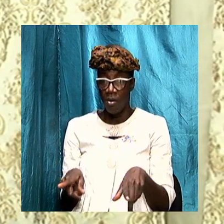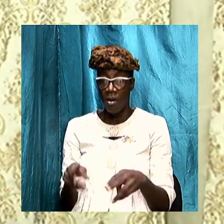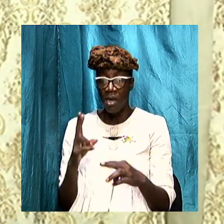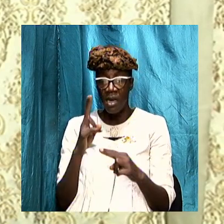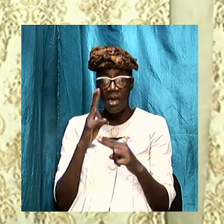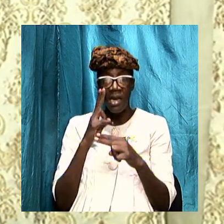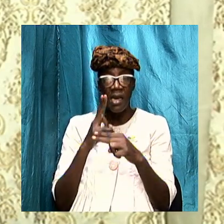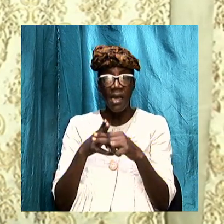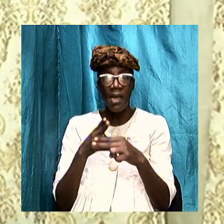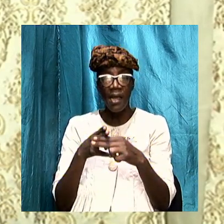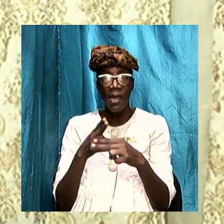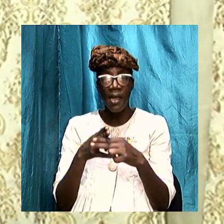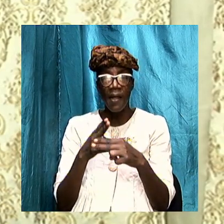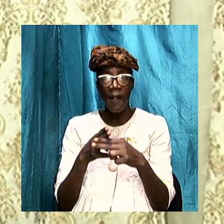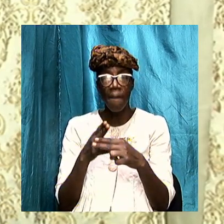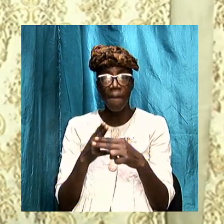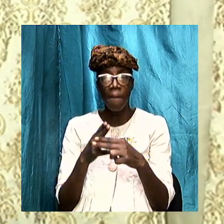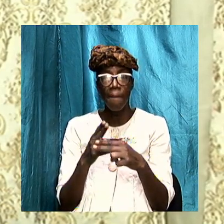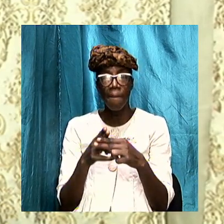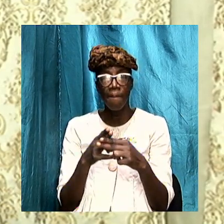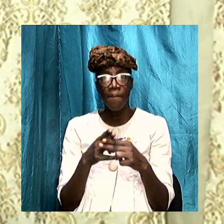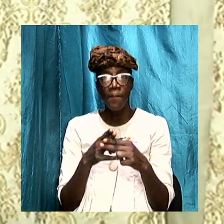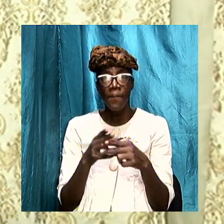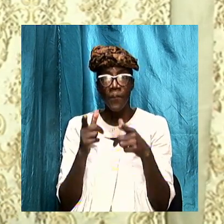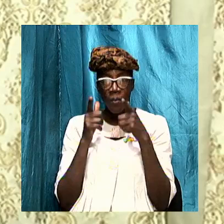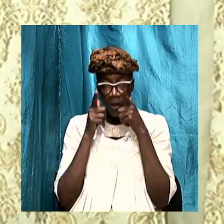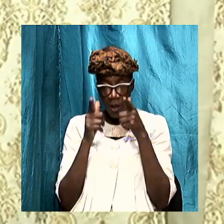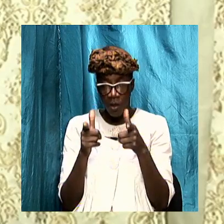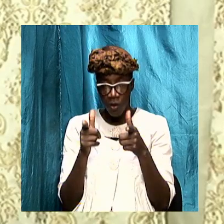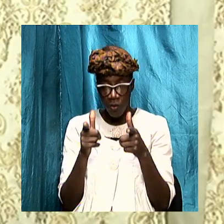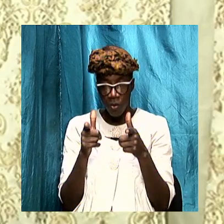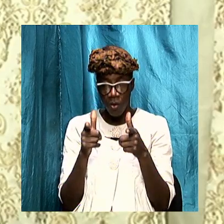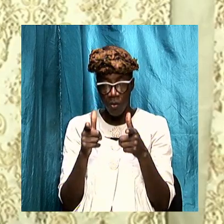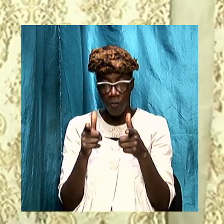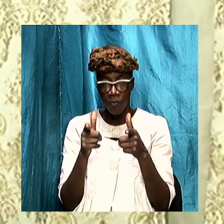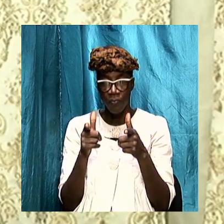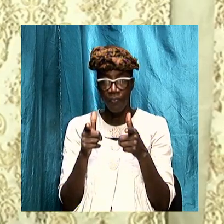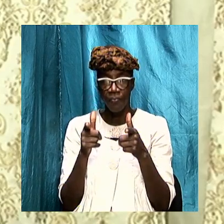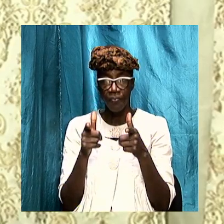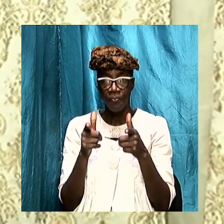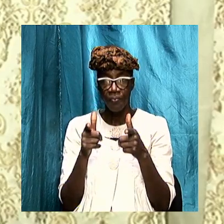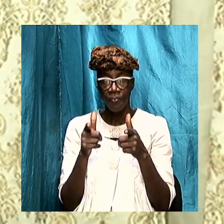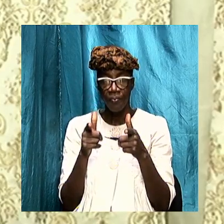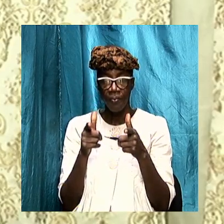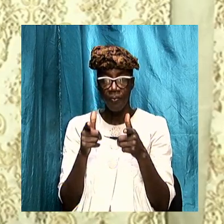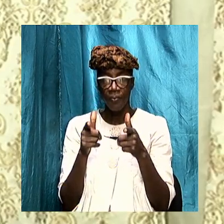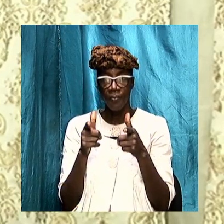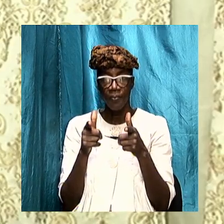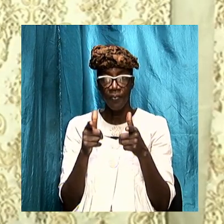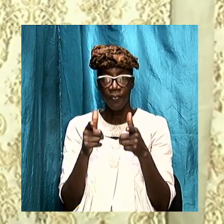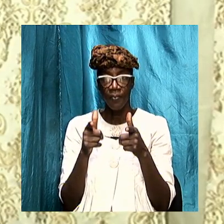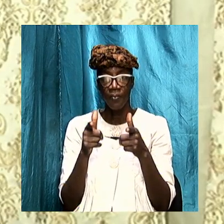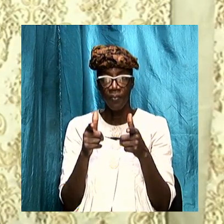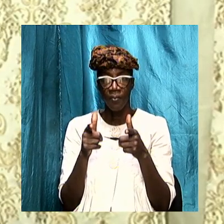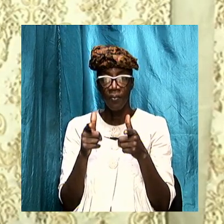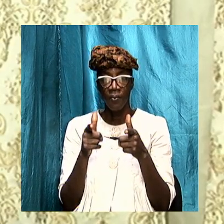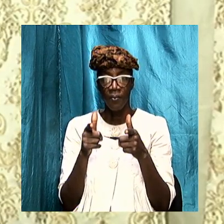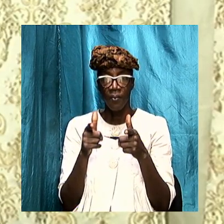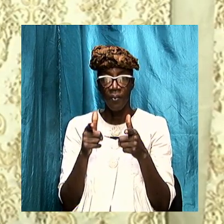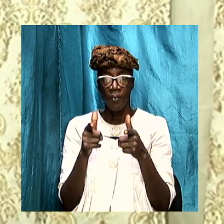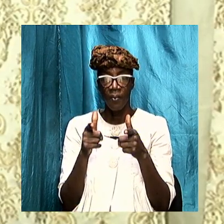name and we look at that as we go in and delve in in a moment or so